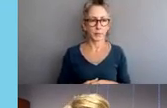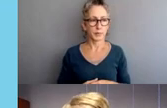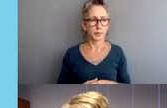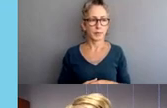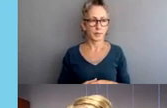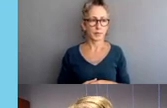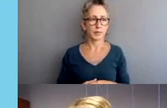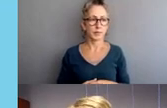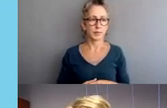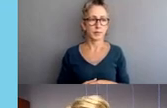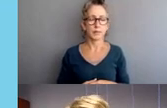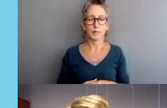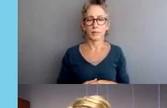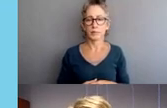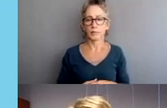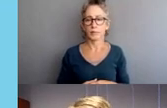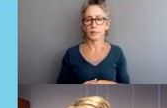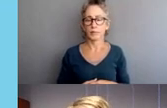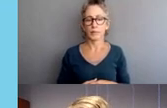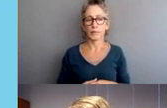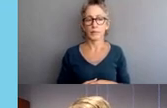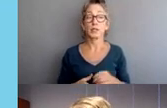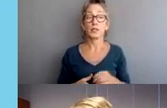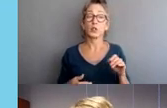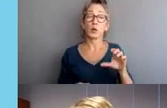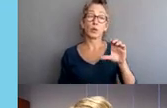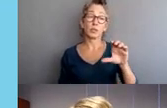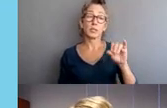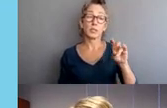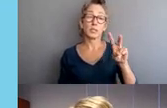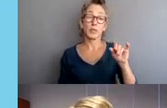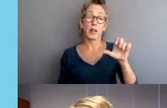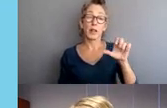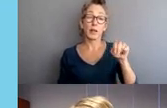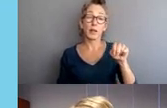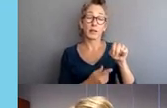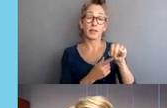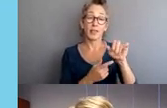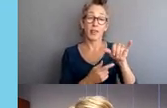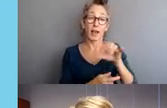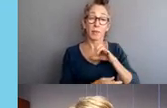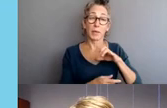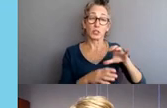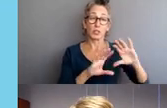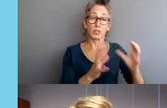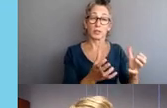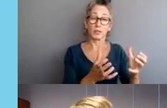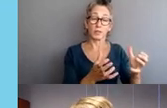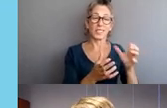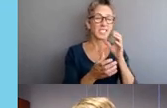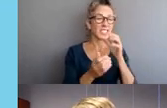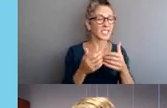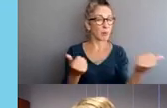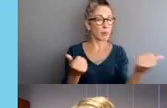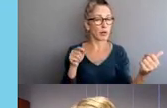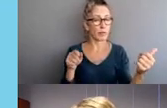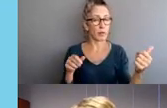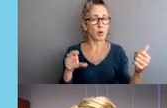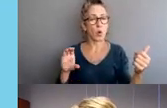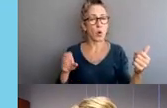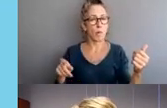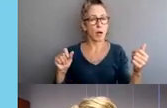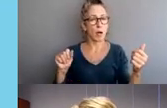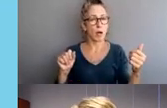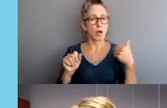The police board is a civilian commission. It stands separate and apart from COPA and CPD. It's governed by its